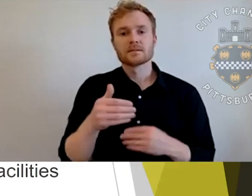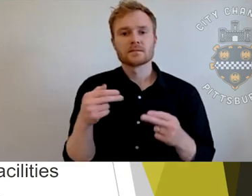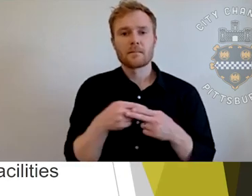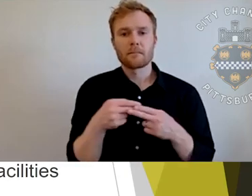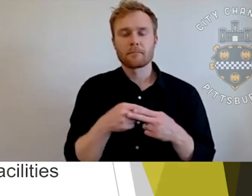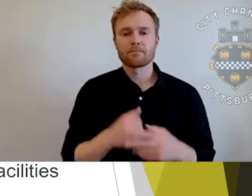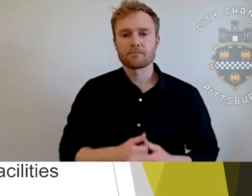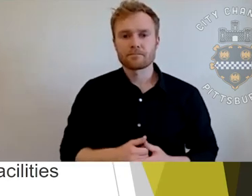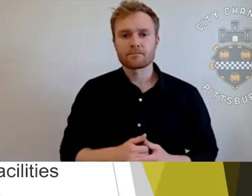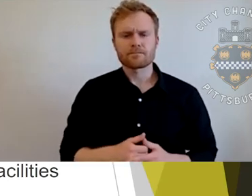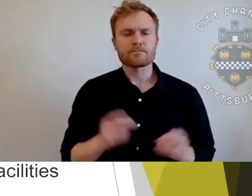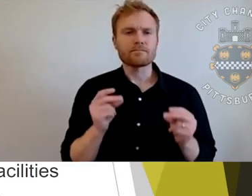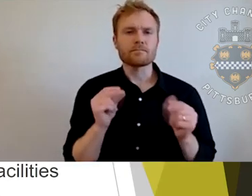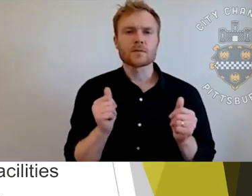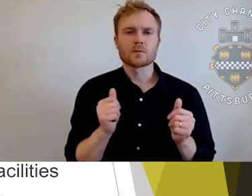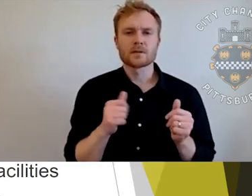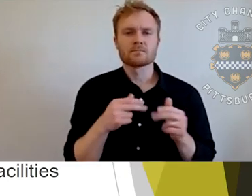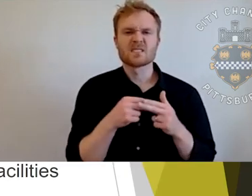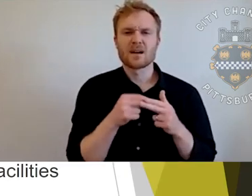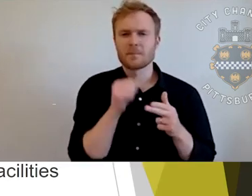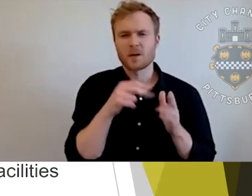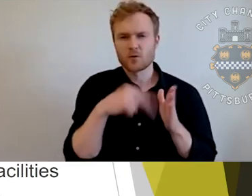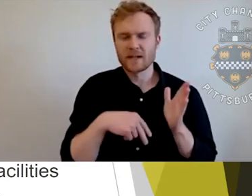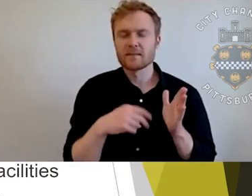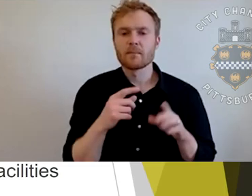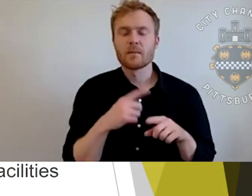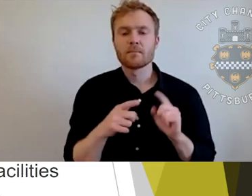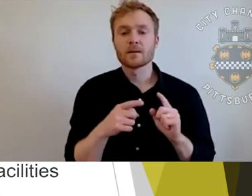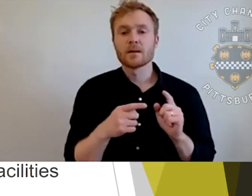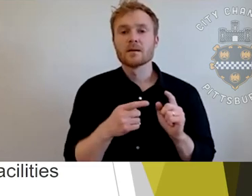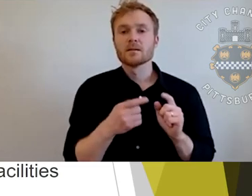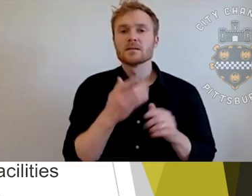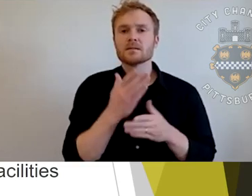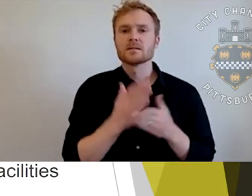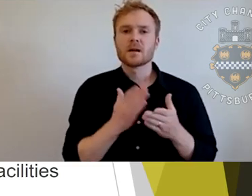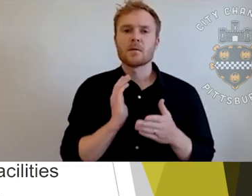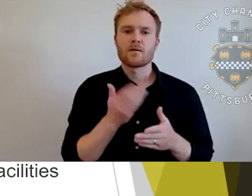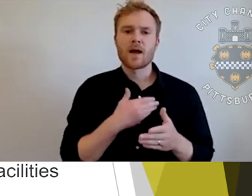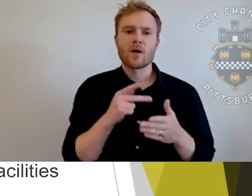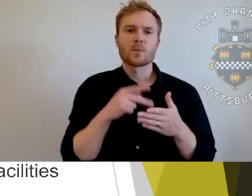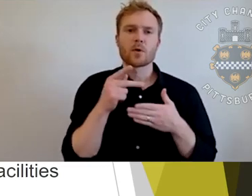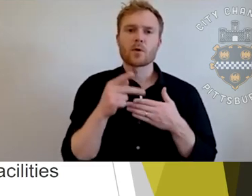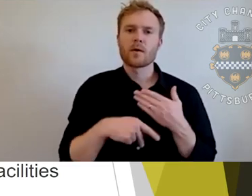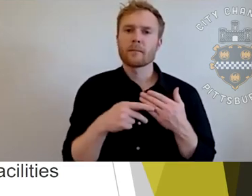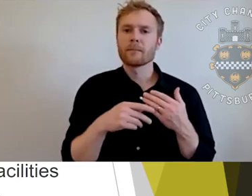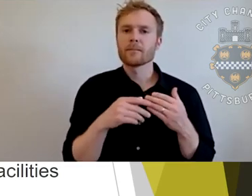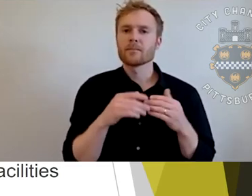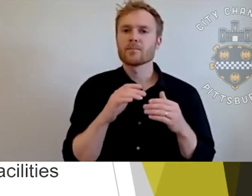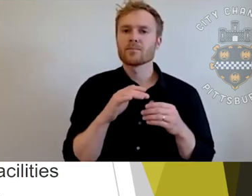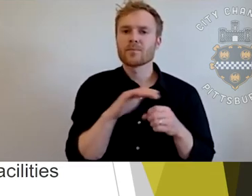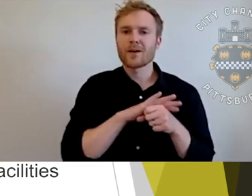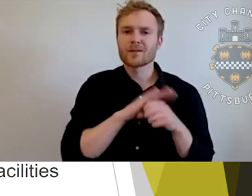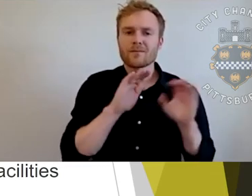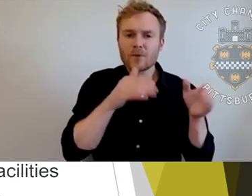Just a quick slide. I'm not going to read it, but those are, these are some of the, our main program areas of focus. Um, our